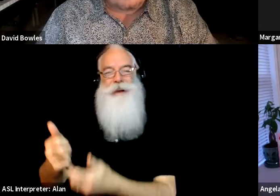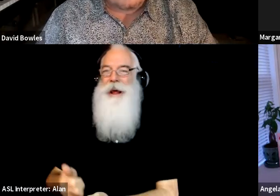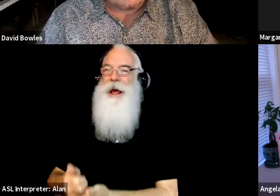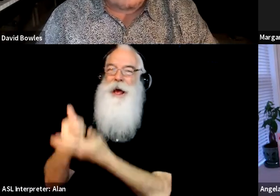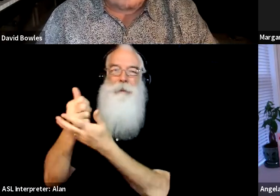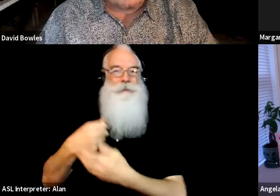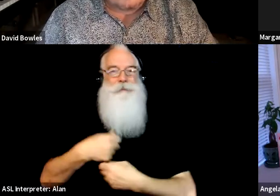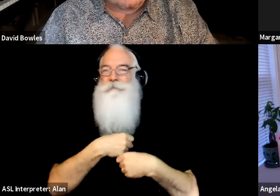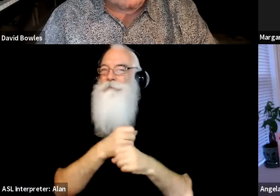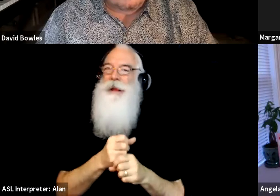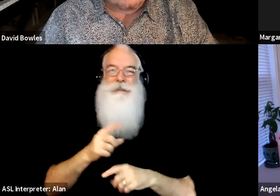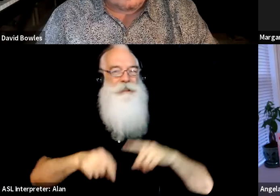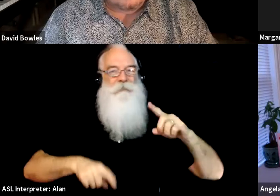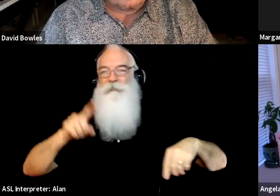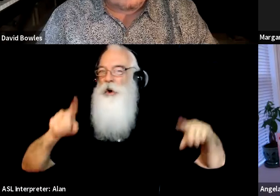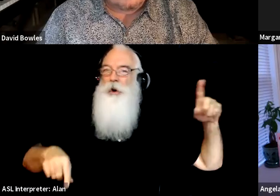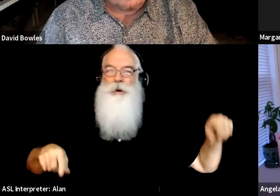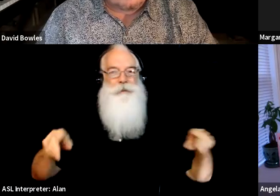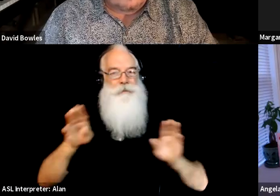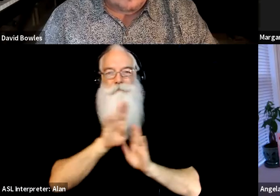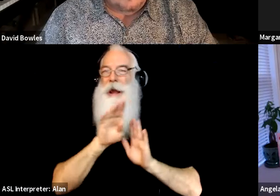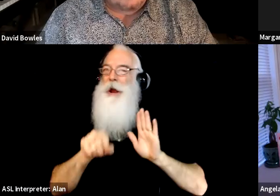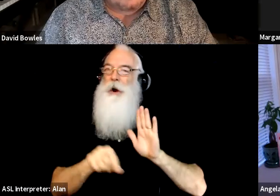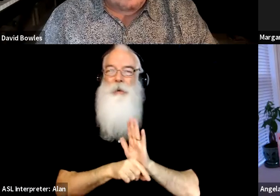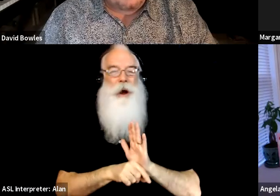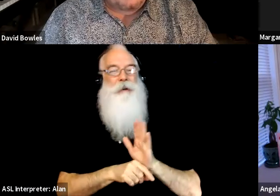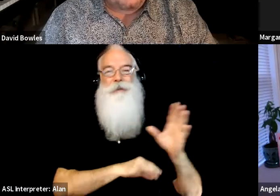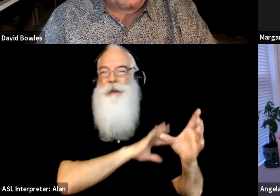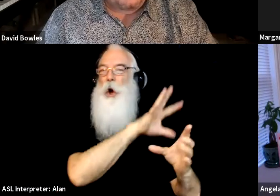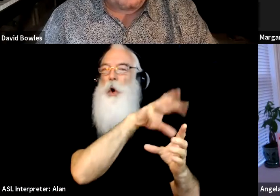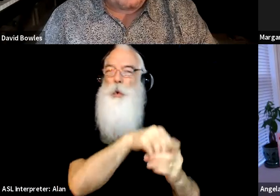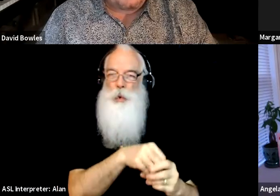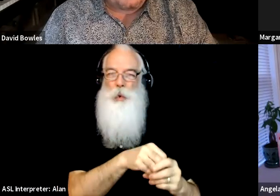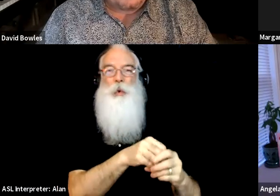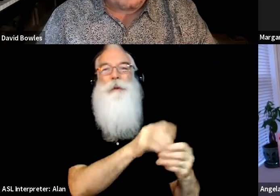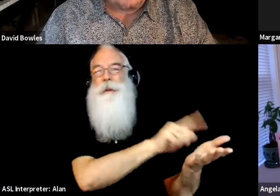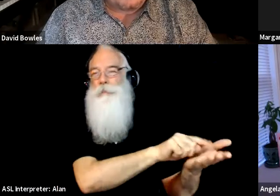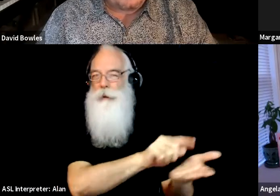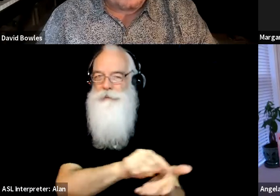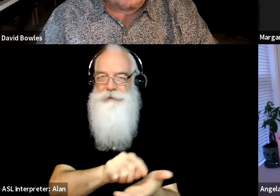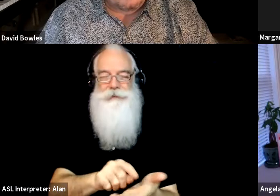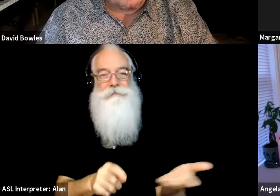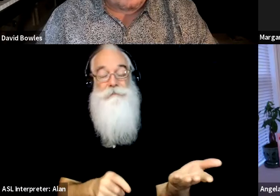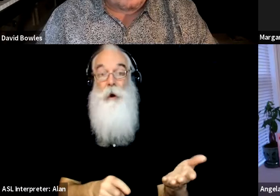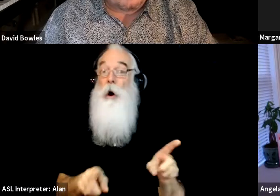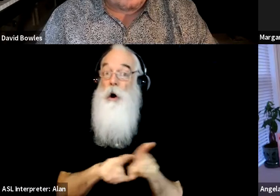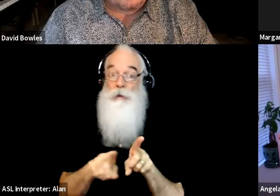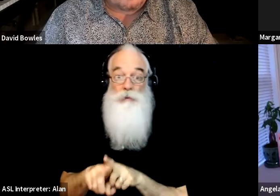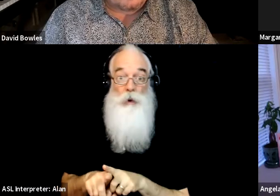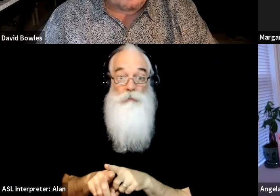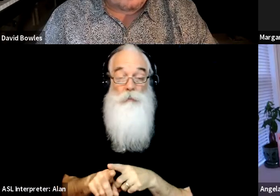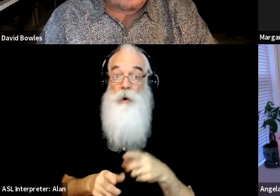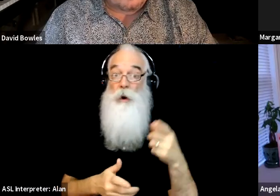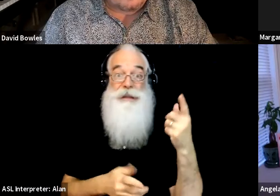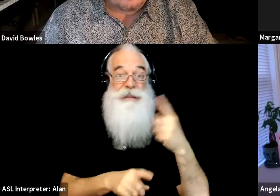make sure that all these different backgrounds are included. Yeah. And also different types of writing. Now, I get just as, you know, it's